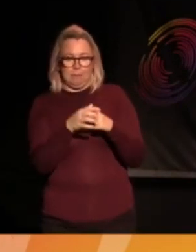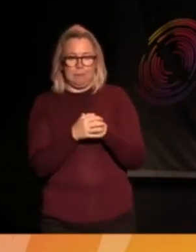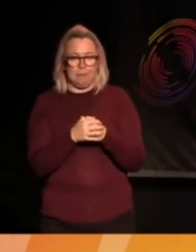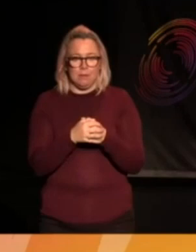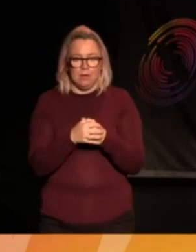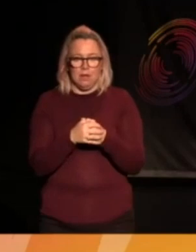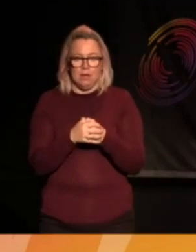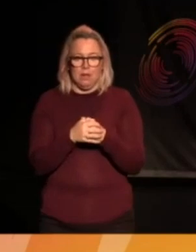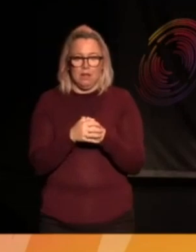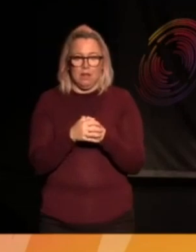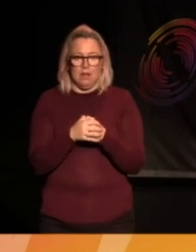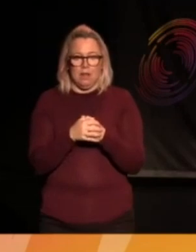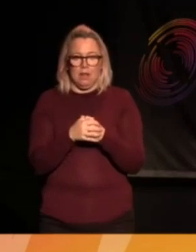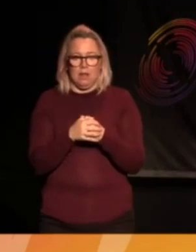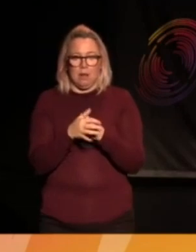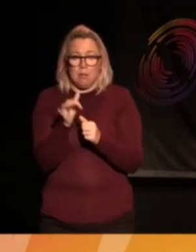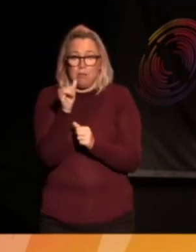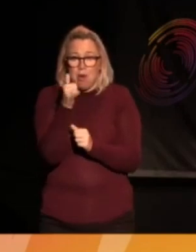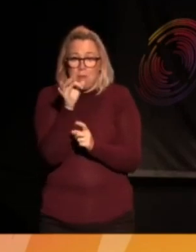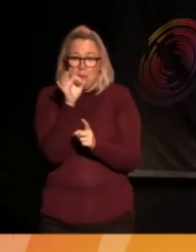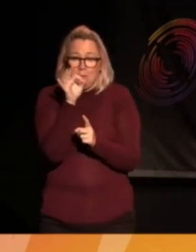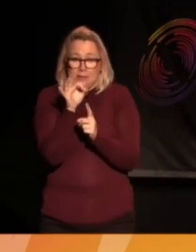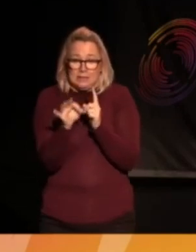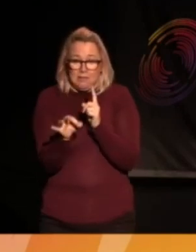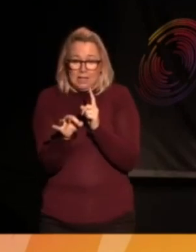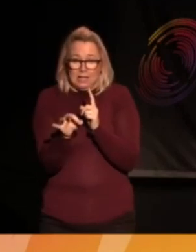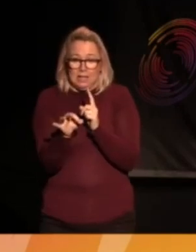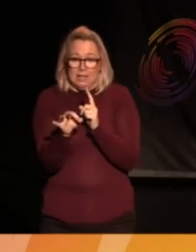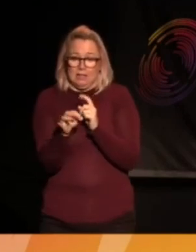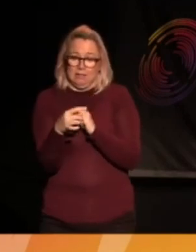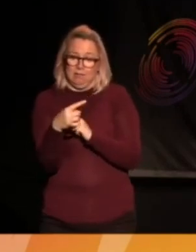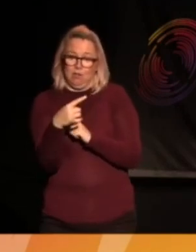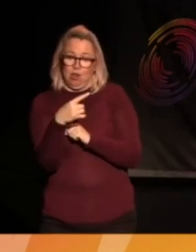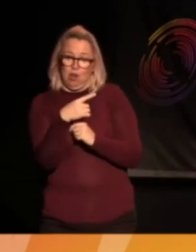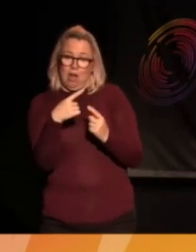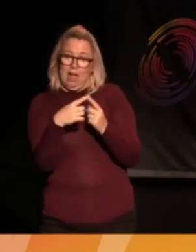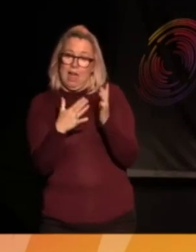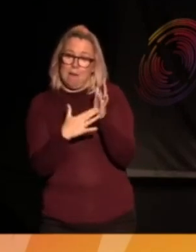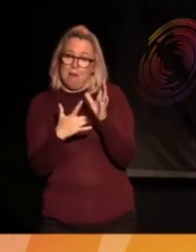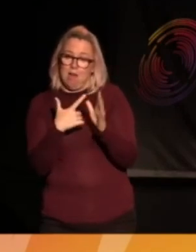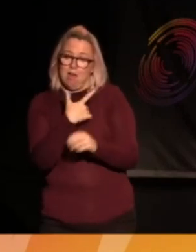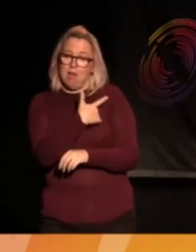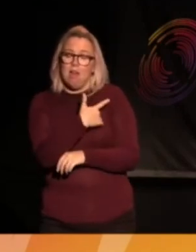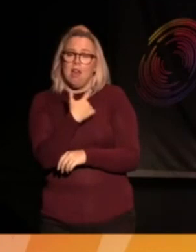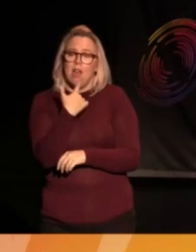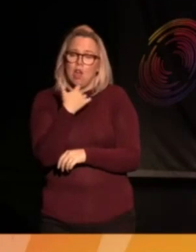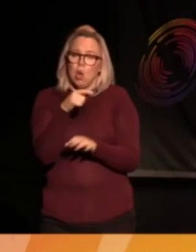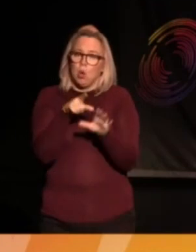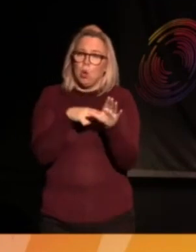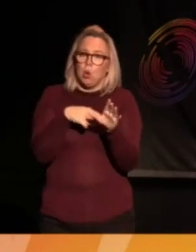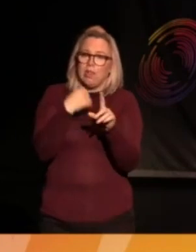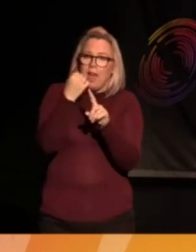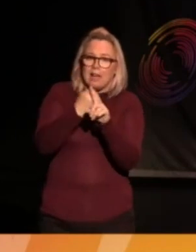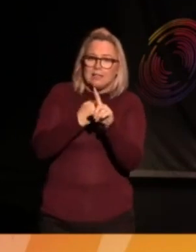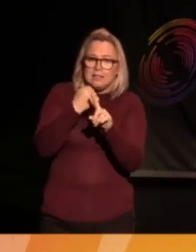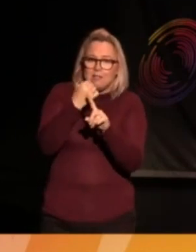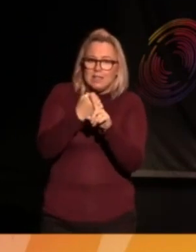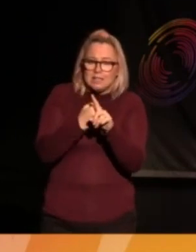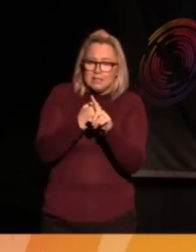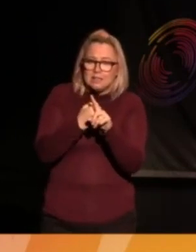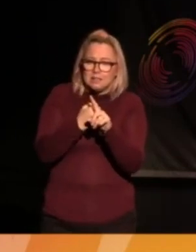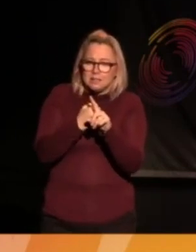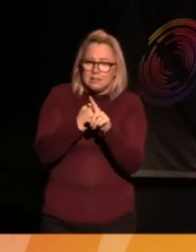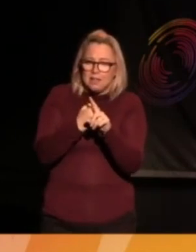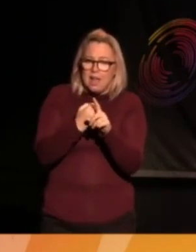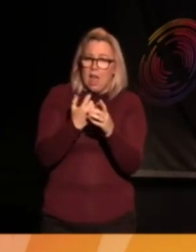This is probably for Emma specifically. But as youth activists, and you kind of touched on it there, it kind of feels like a lot of